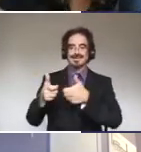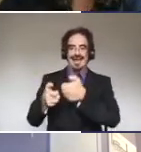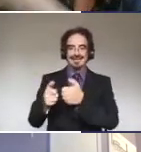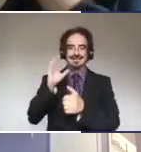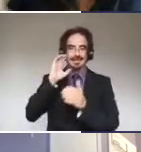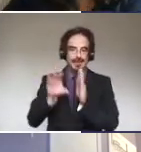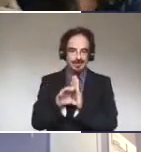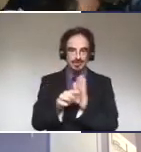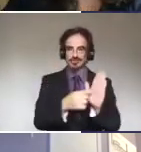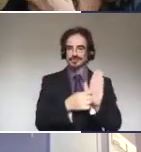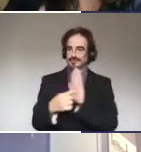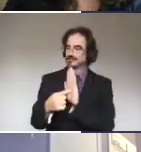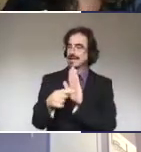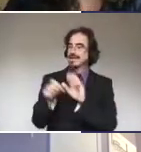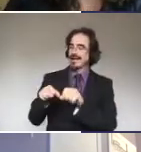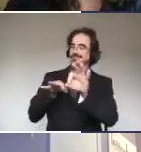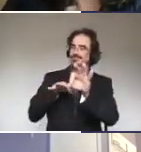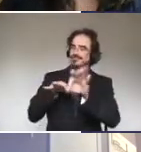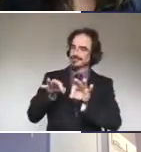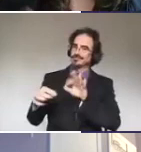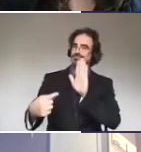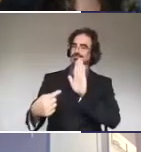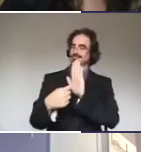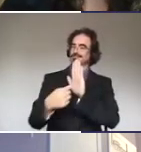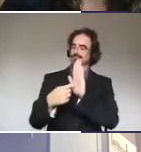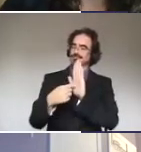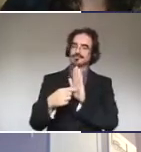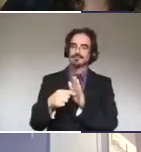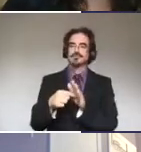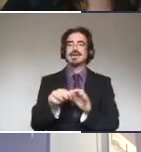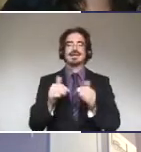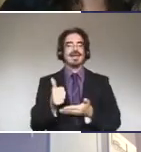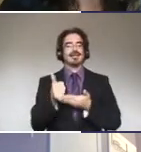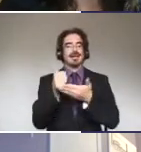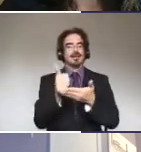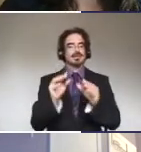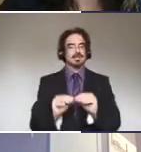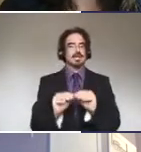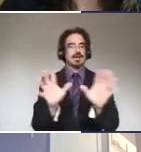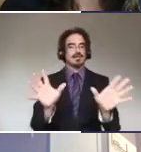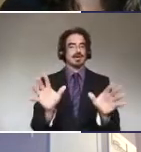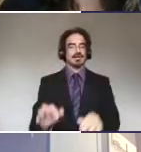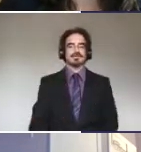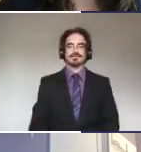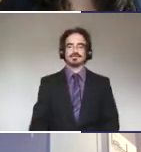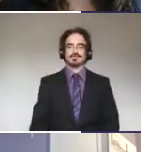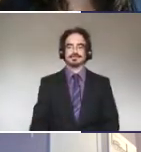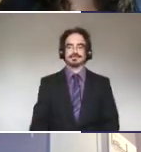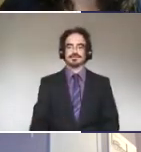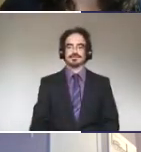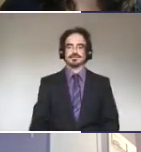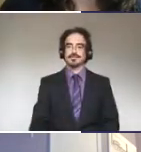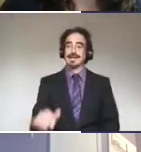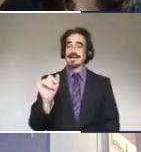Um, but if you go out, you can talk to them and you have that picture. So that helps again. Um, those of you that are in